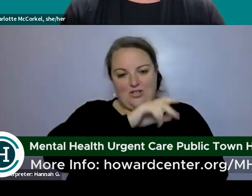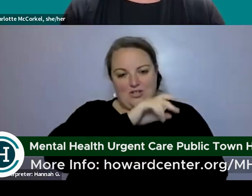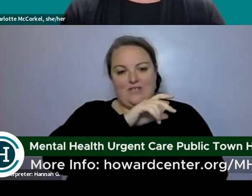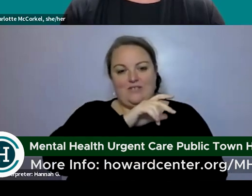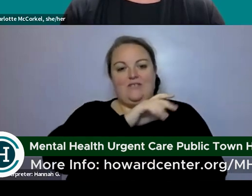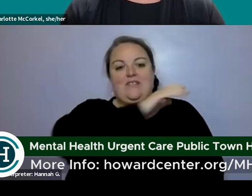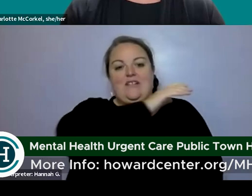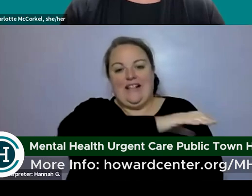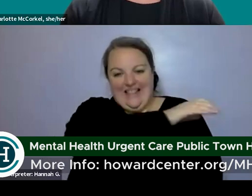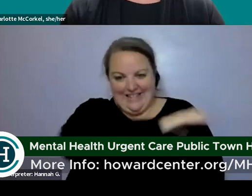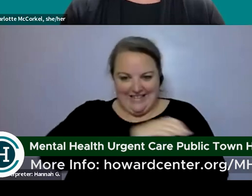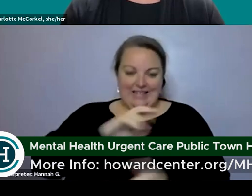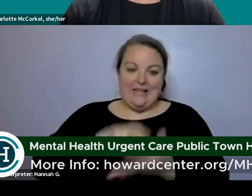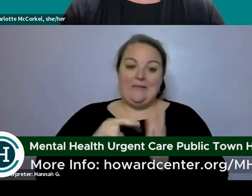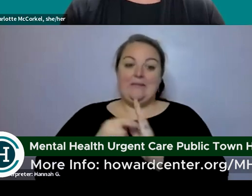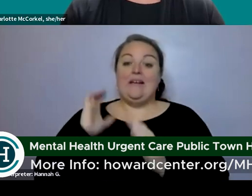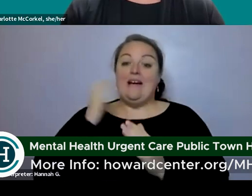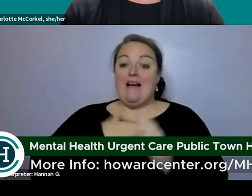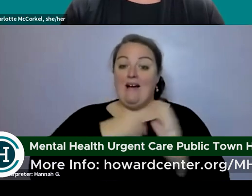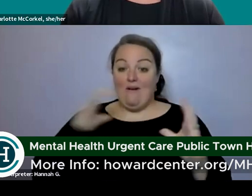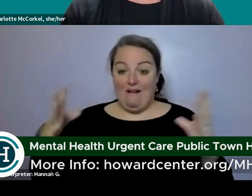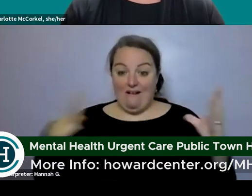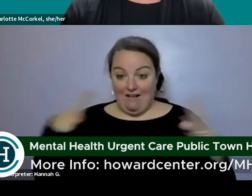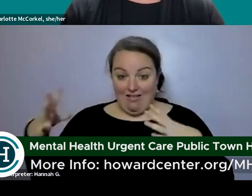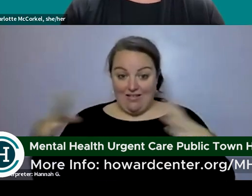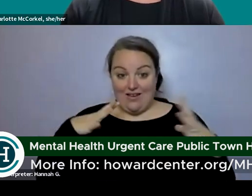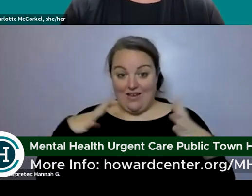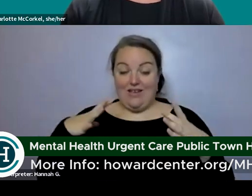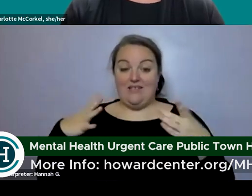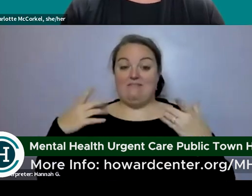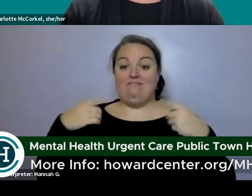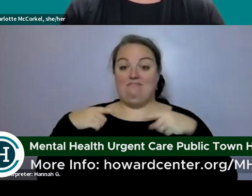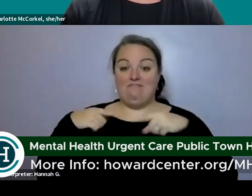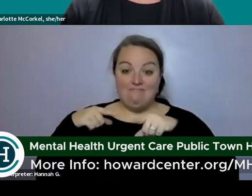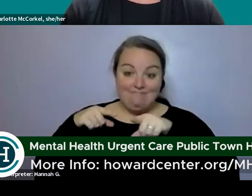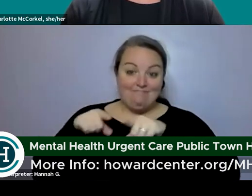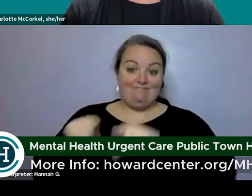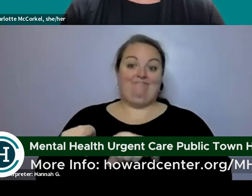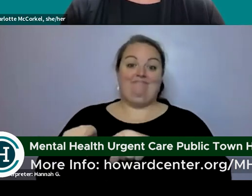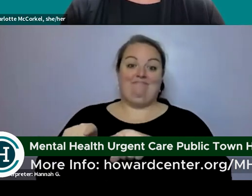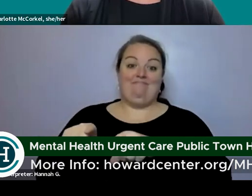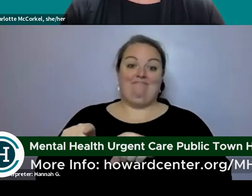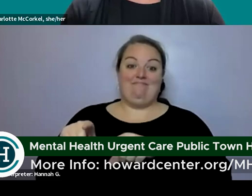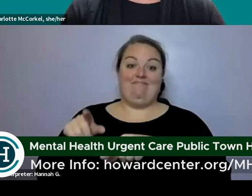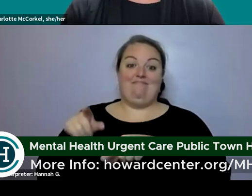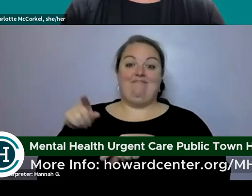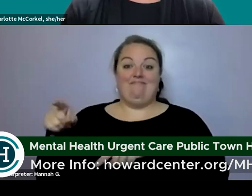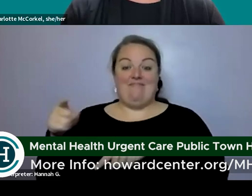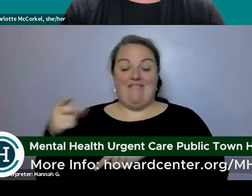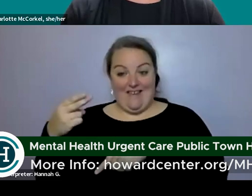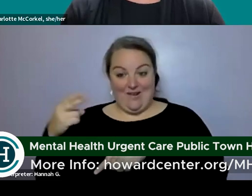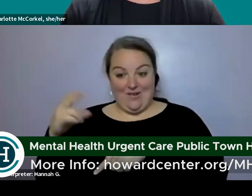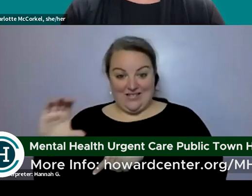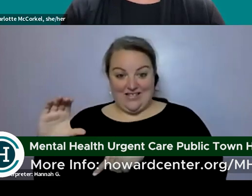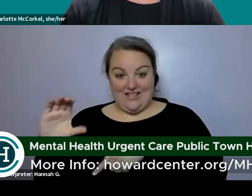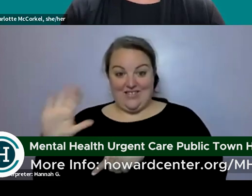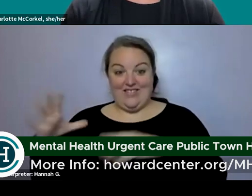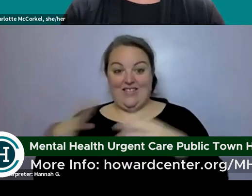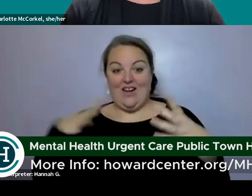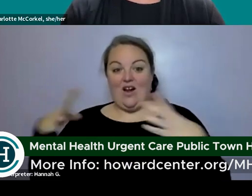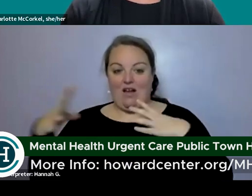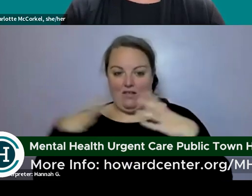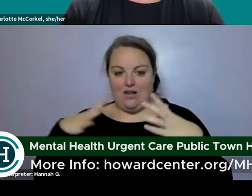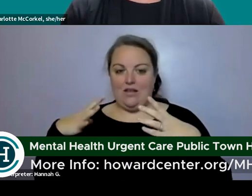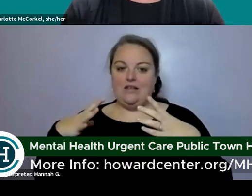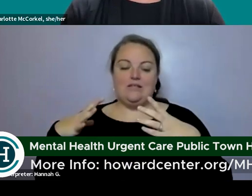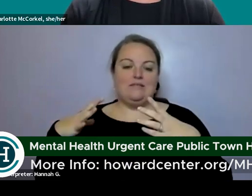it happens our holidays uh line with the days that howard has their holidays so